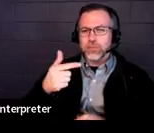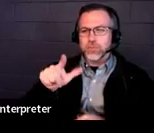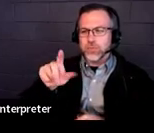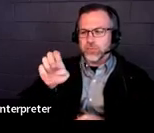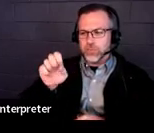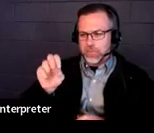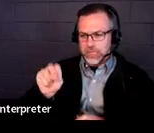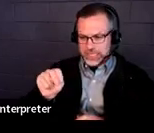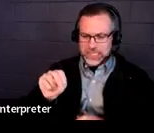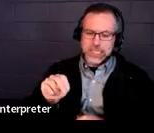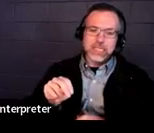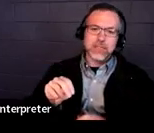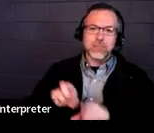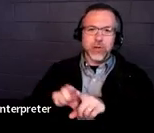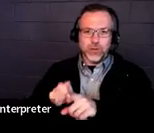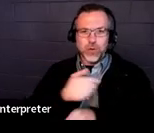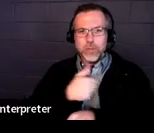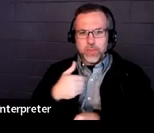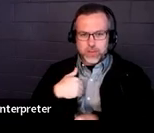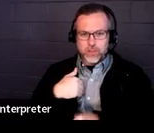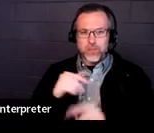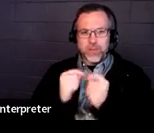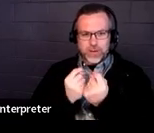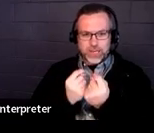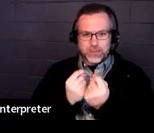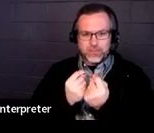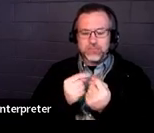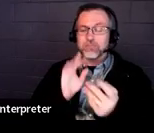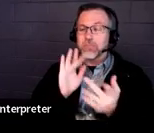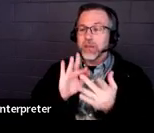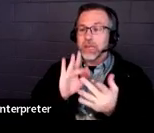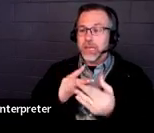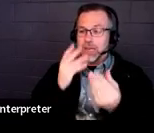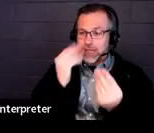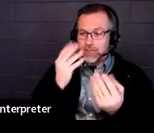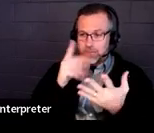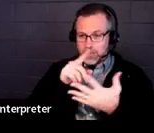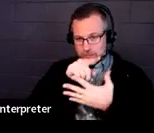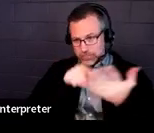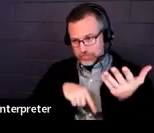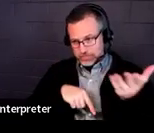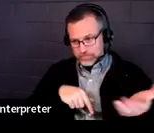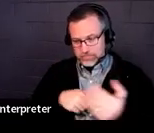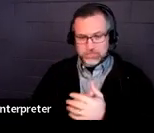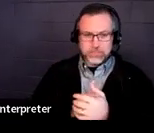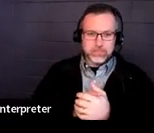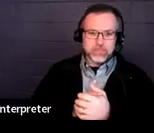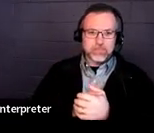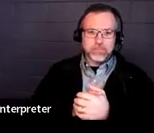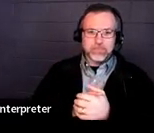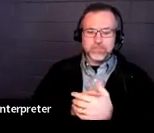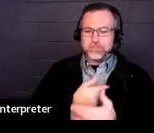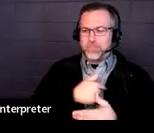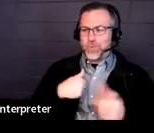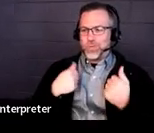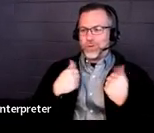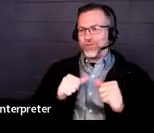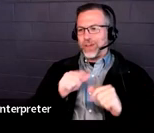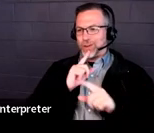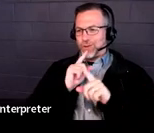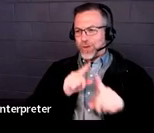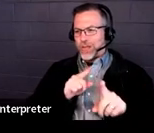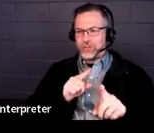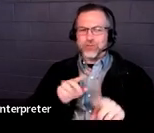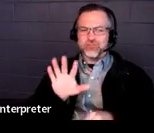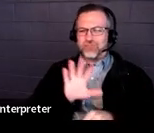And here is our contact information. If you need to get in touch with any of us, we do our best to get back to you within